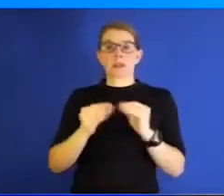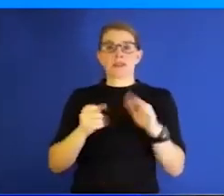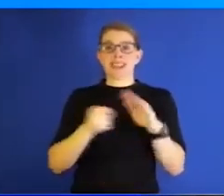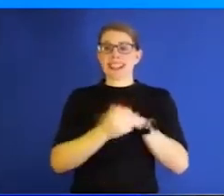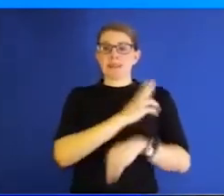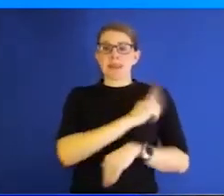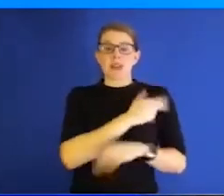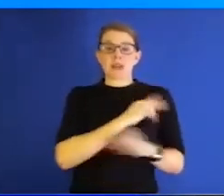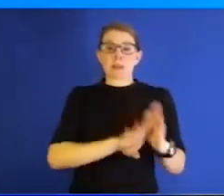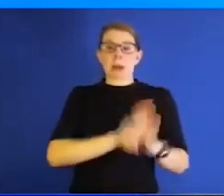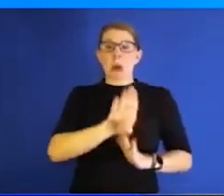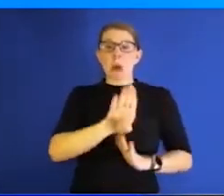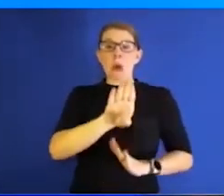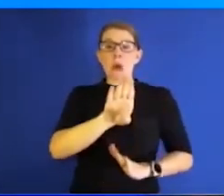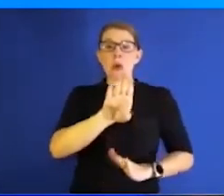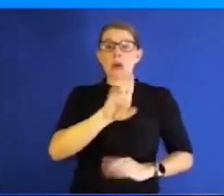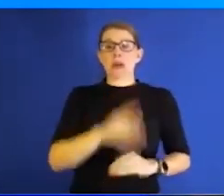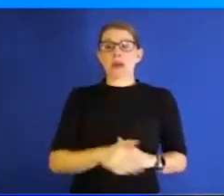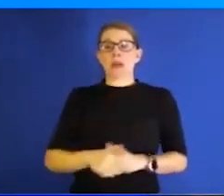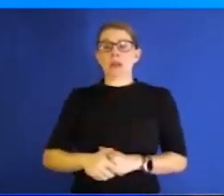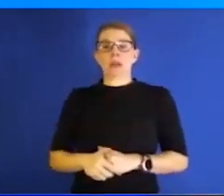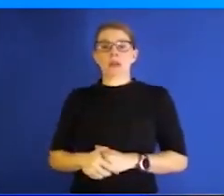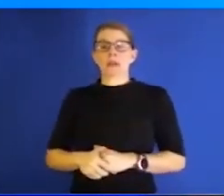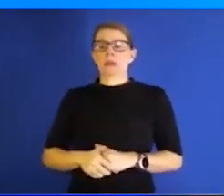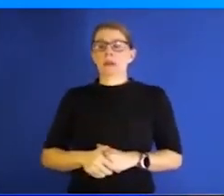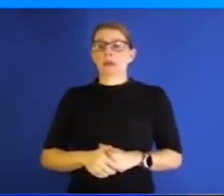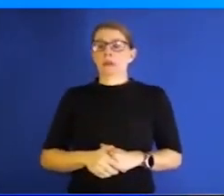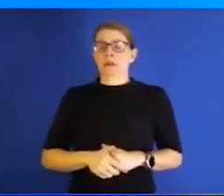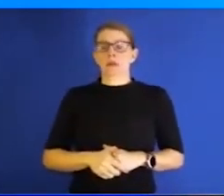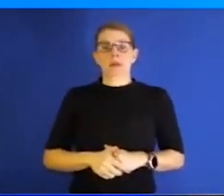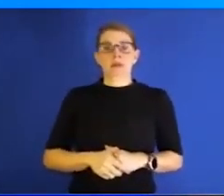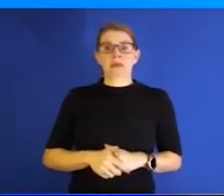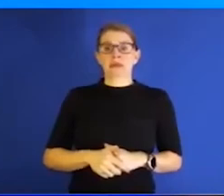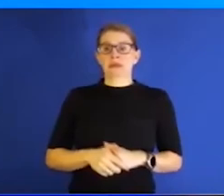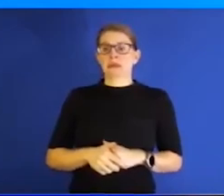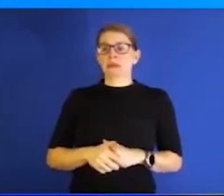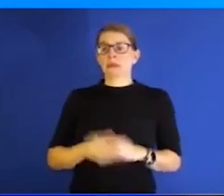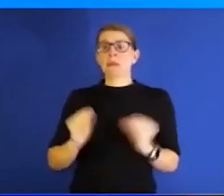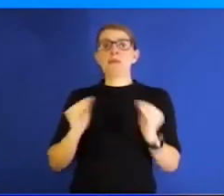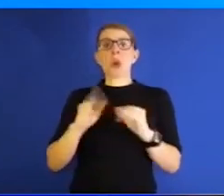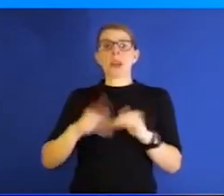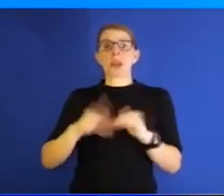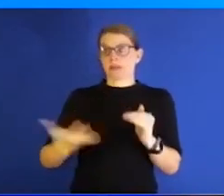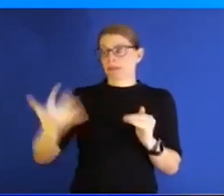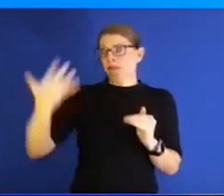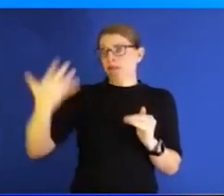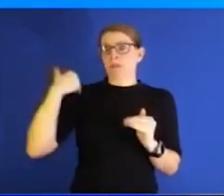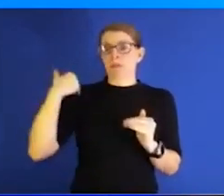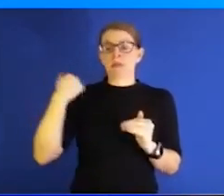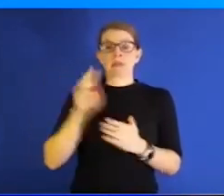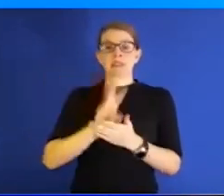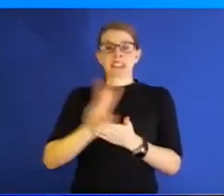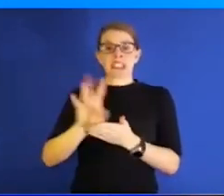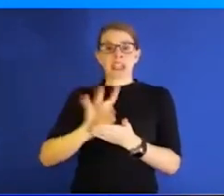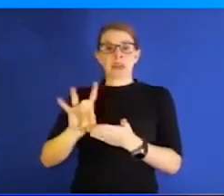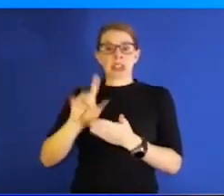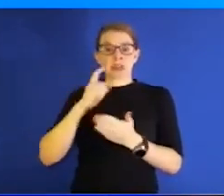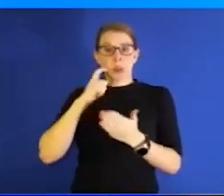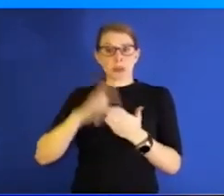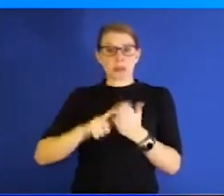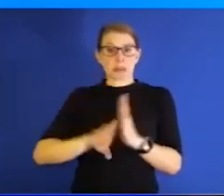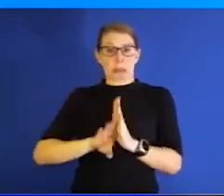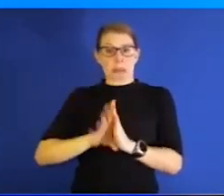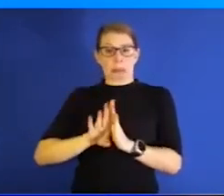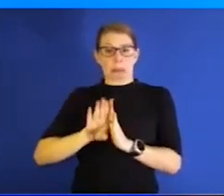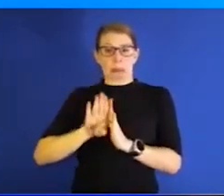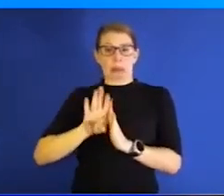any time during the pandemic. We really saw that in the last six or eight weeks. We saw that peak. We saw that really